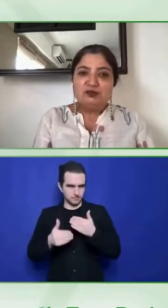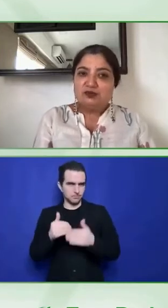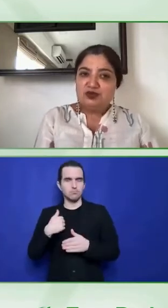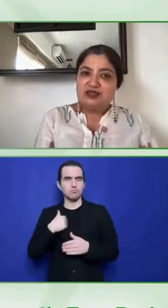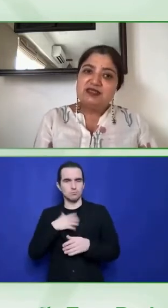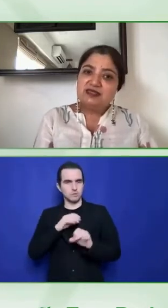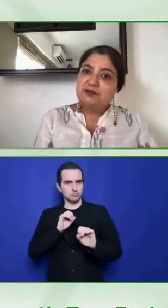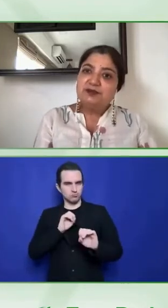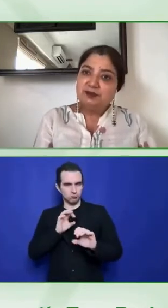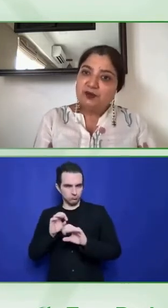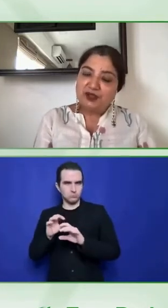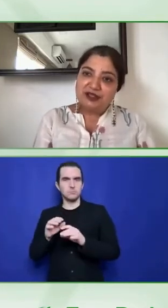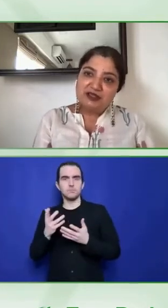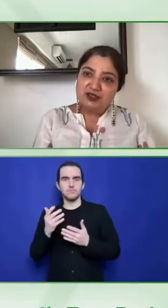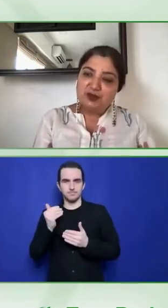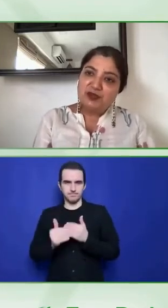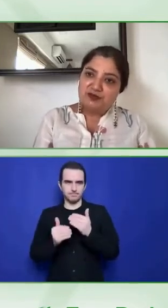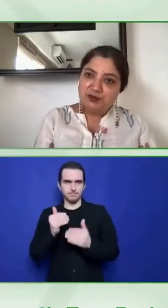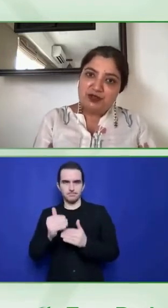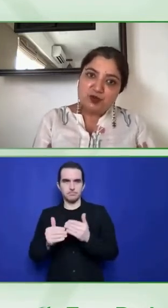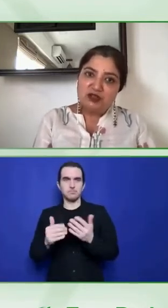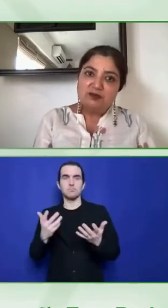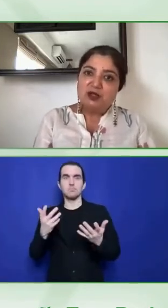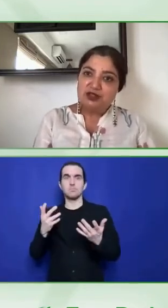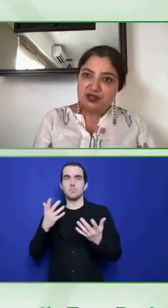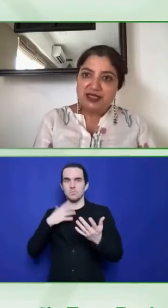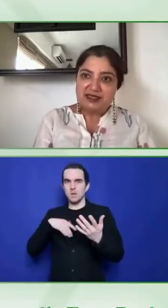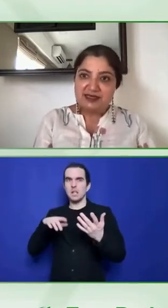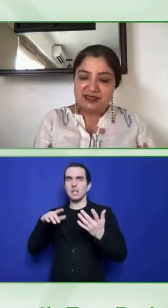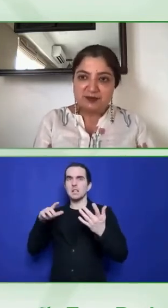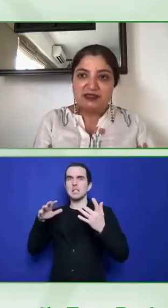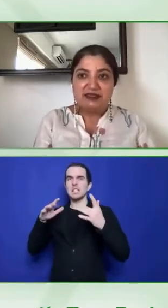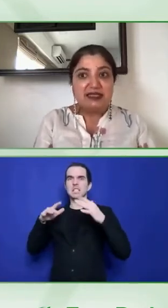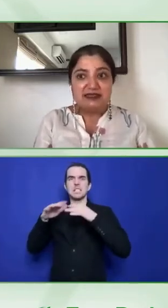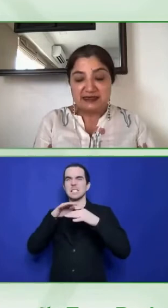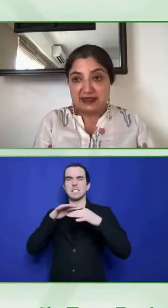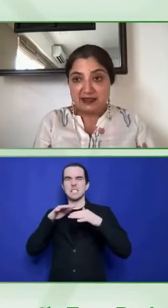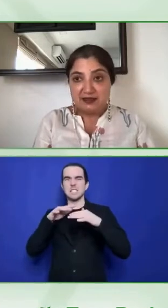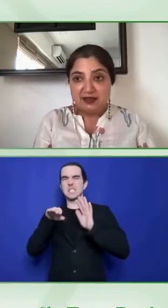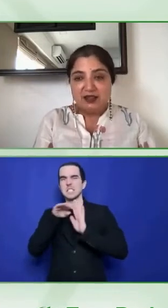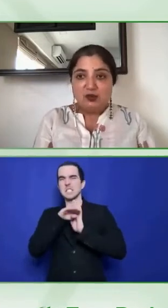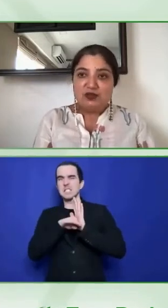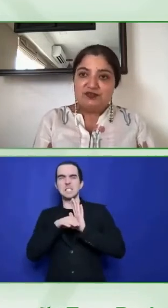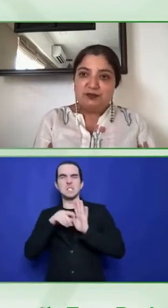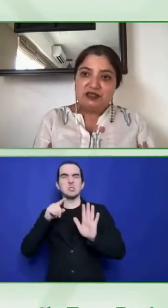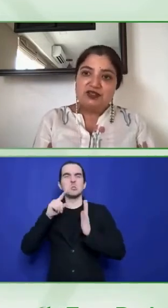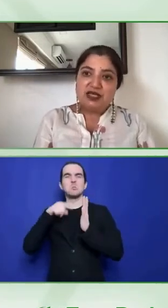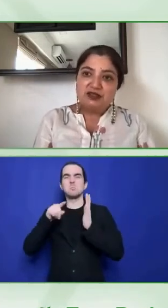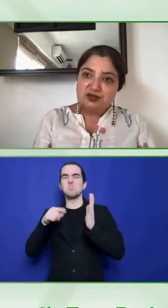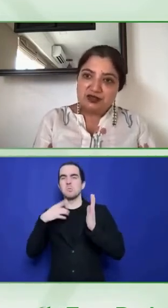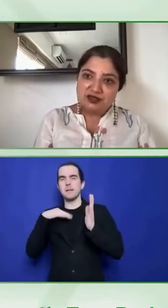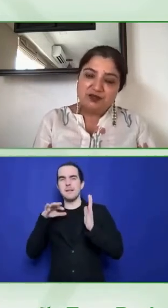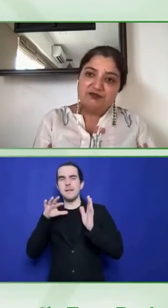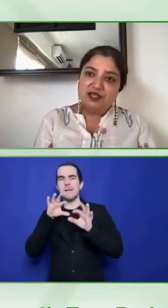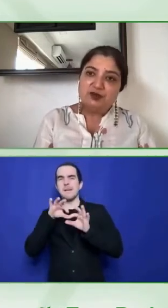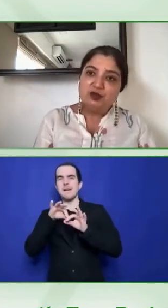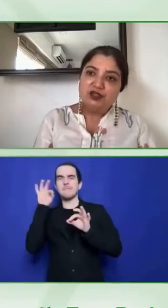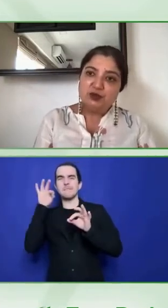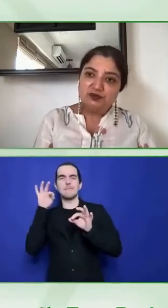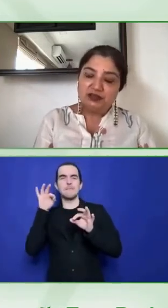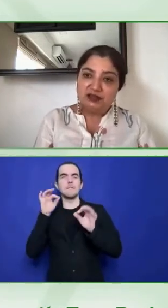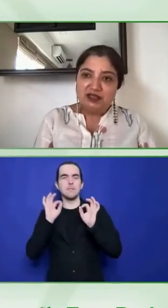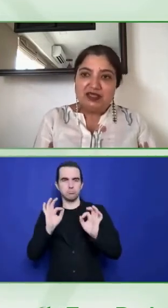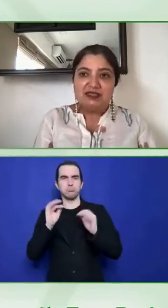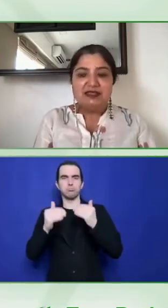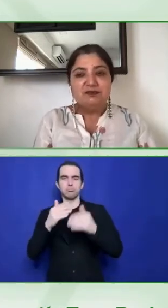So just as a simple point, know, whenever we talk about digital accessibility at scale, one of the biggest challenges that we find